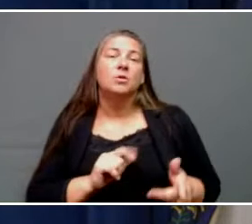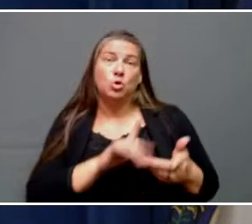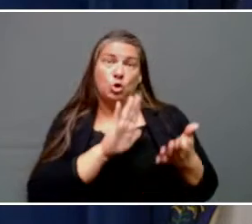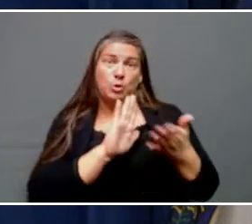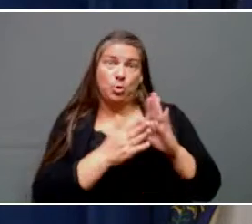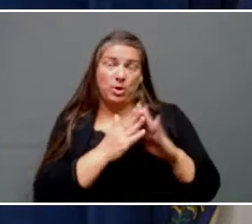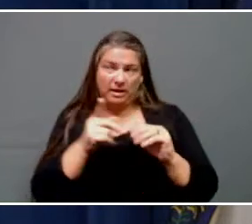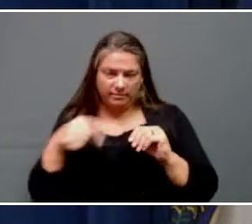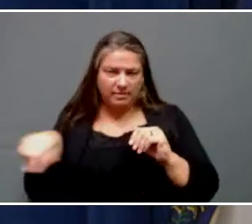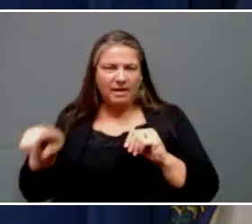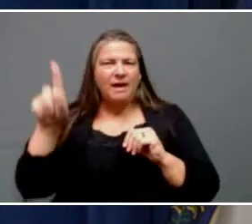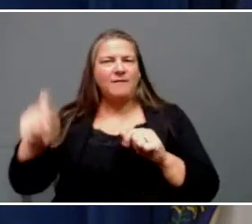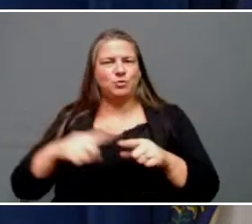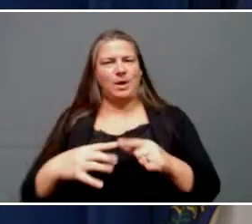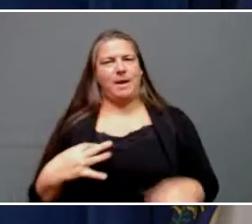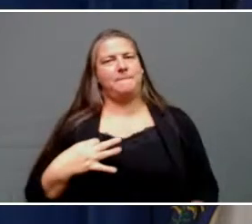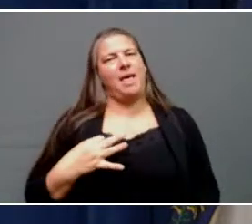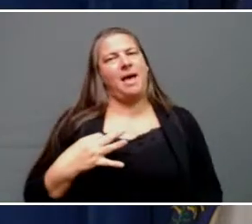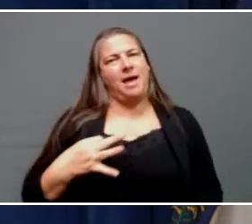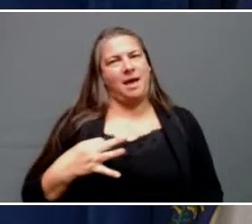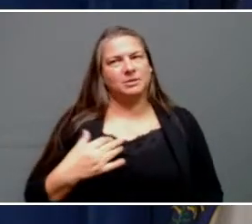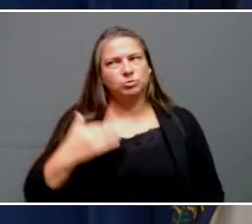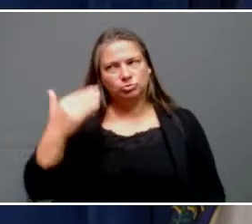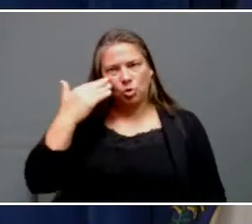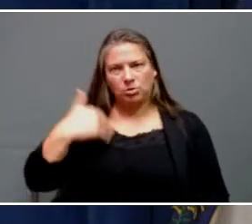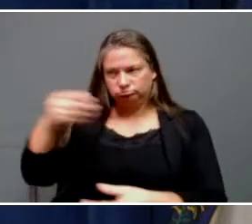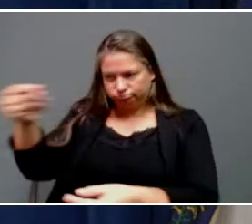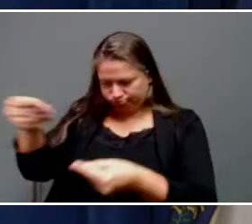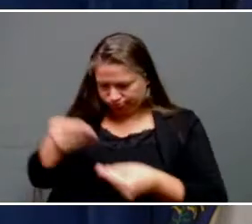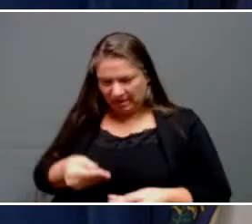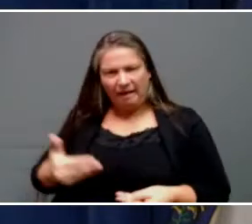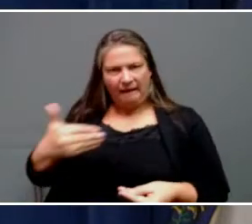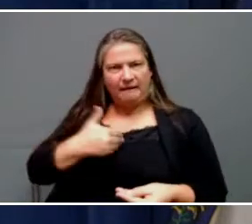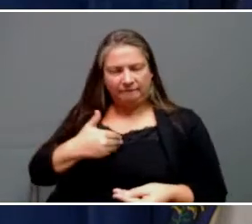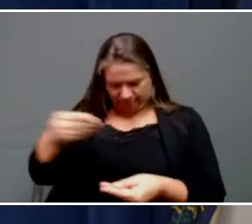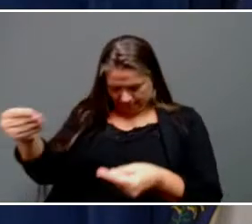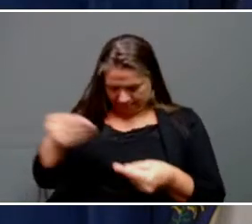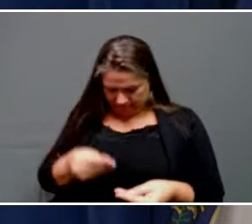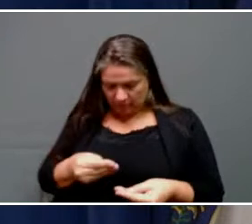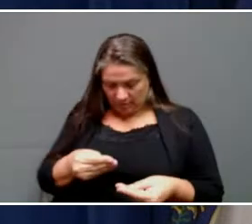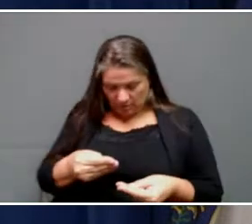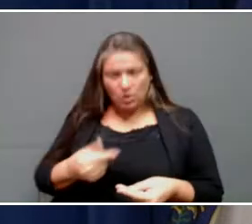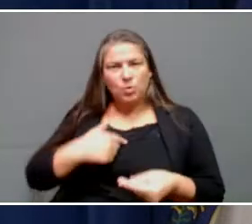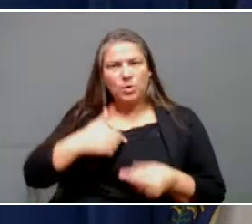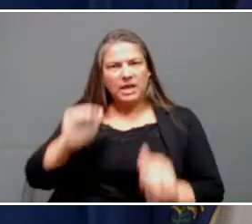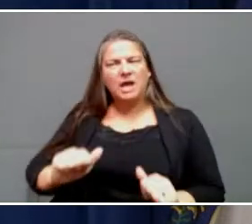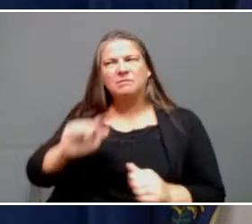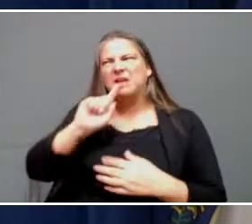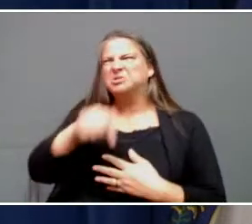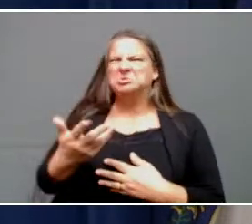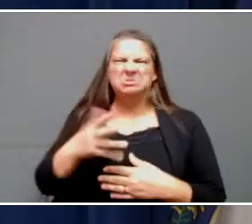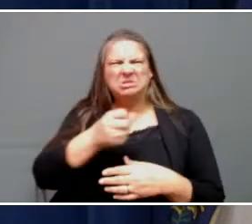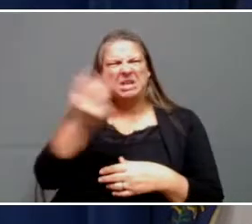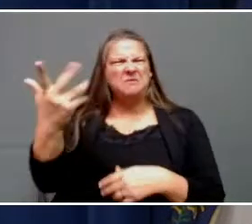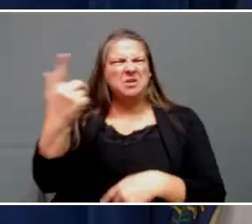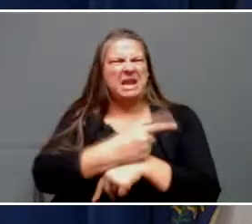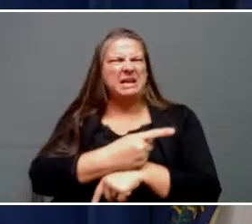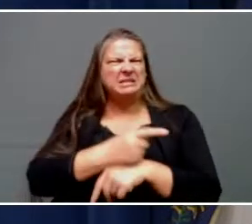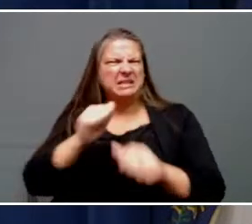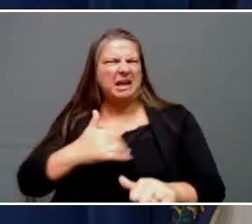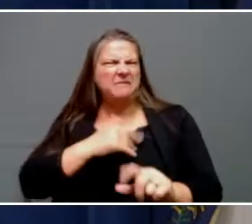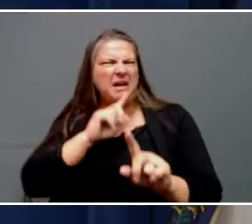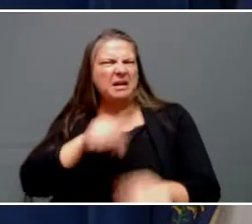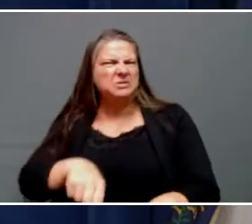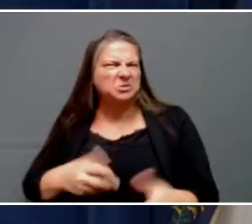have to apply so that we have the information we need. But we were able to turn those around typically in days. Our goal since